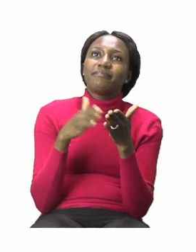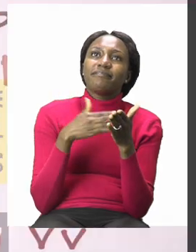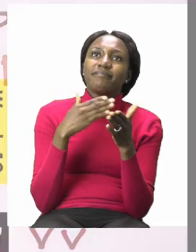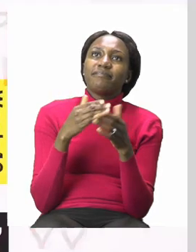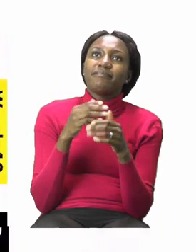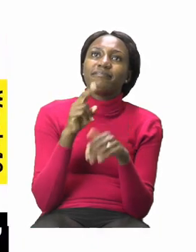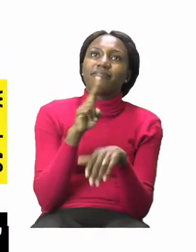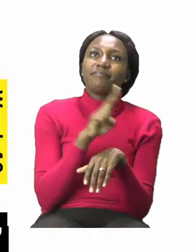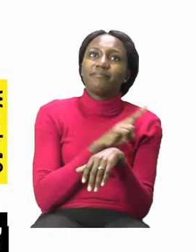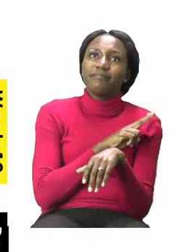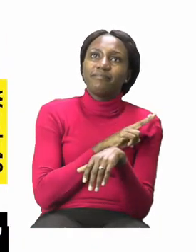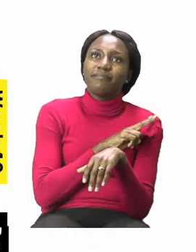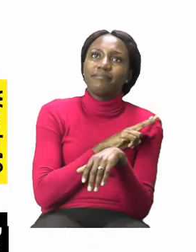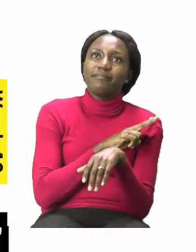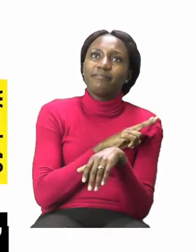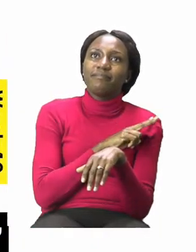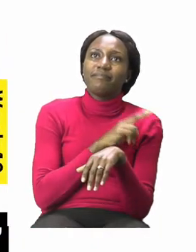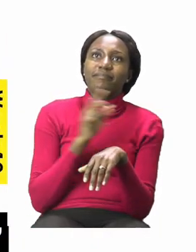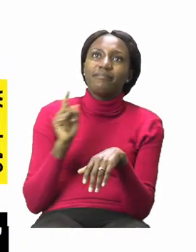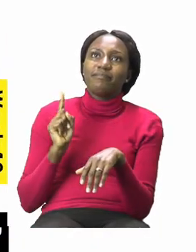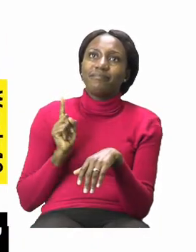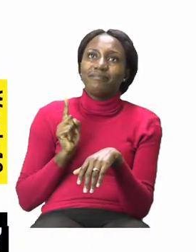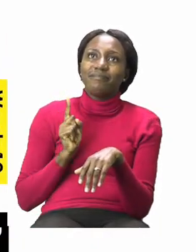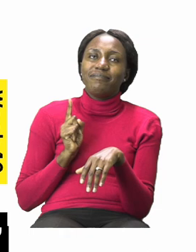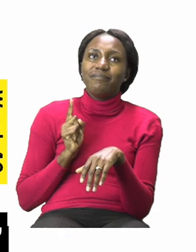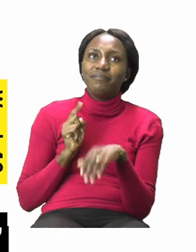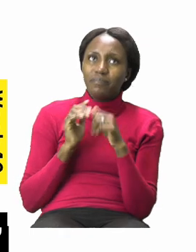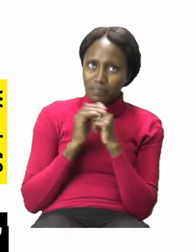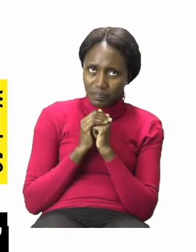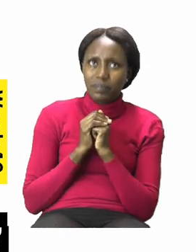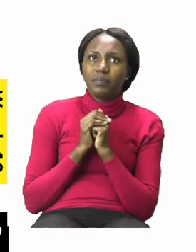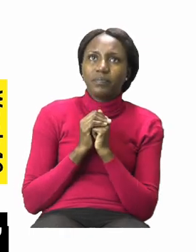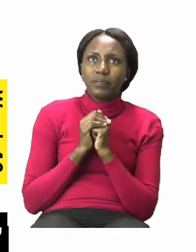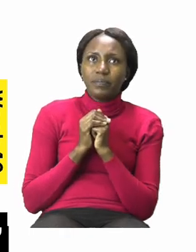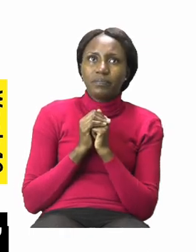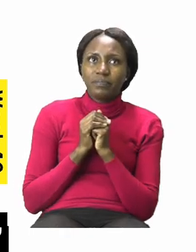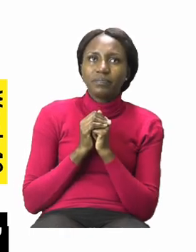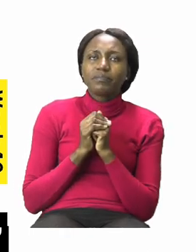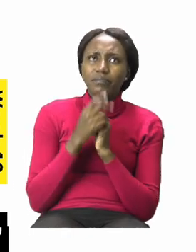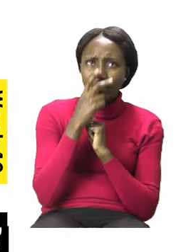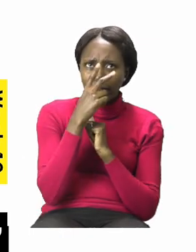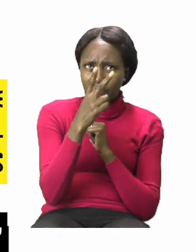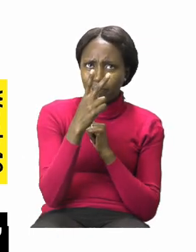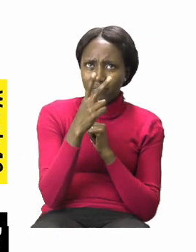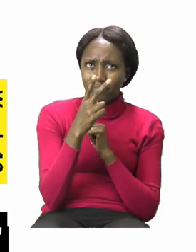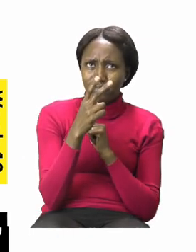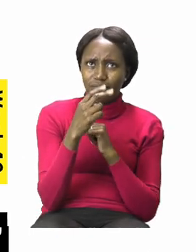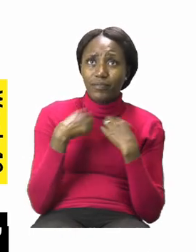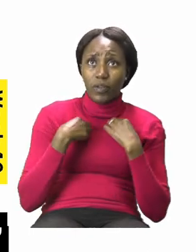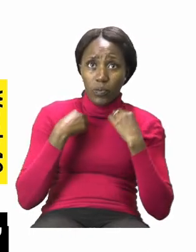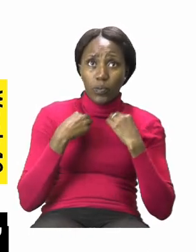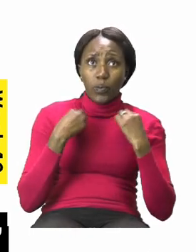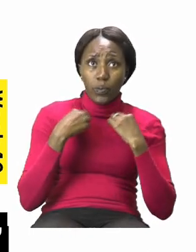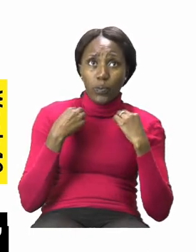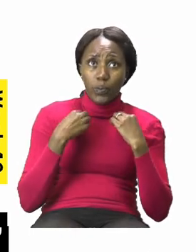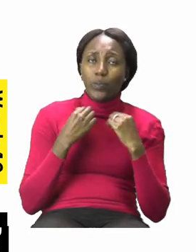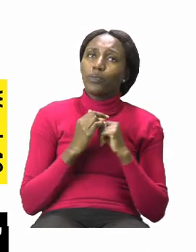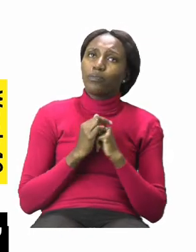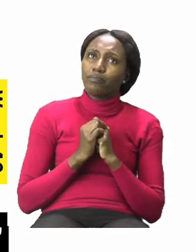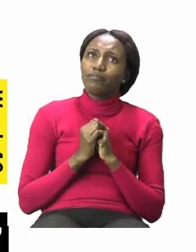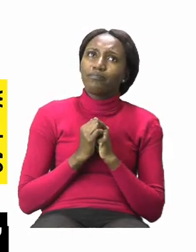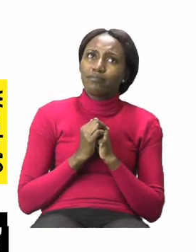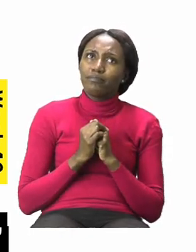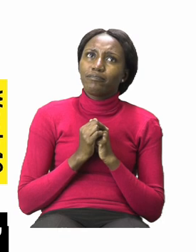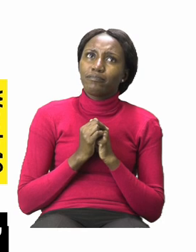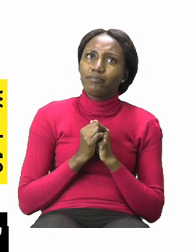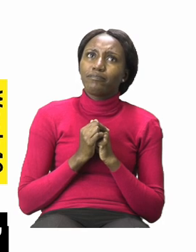21. On page 21 we can see that we have some clothes there and these clothes